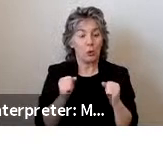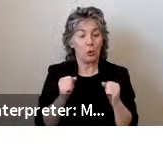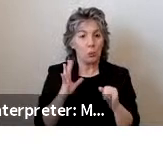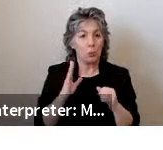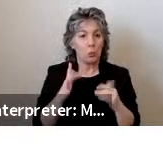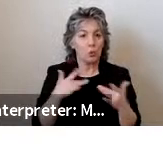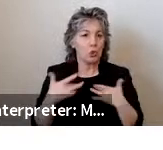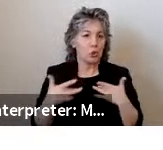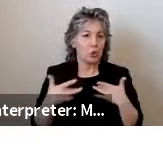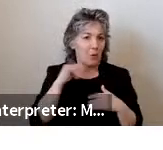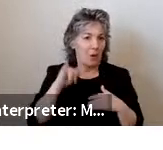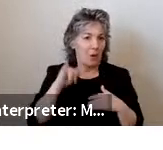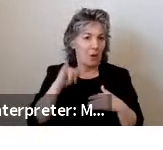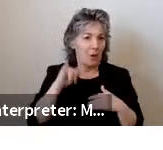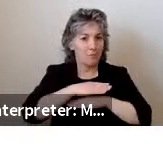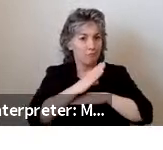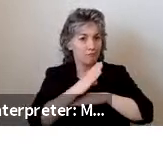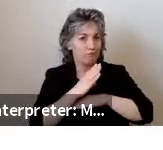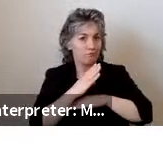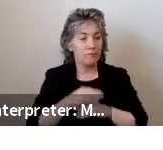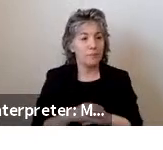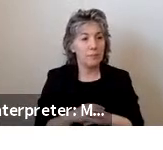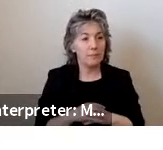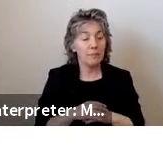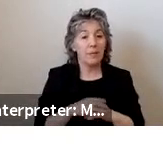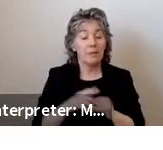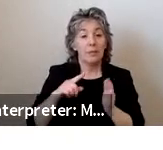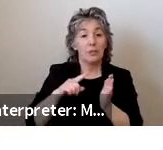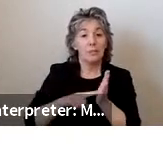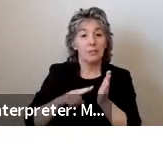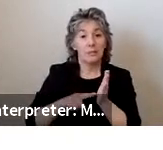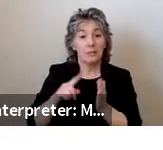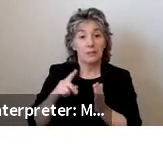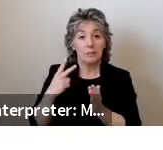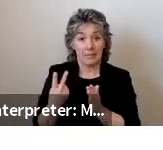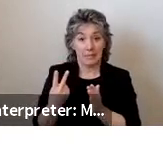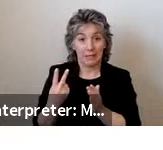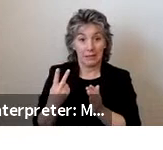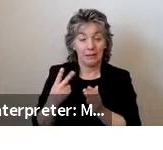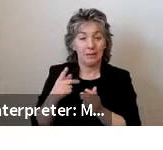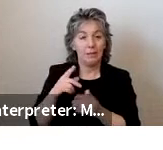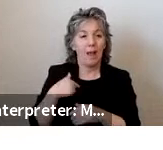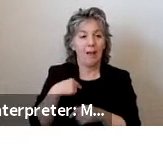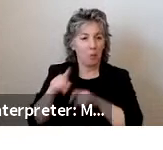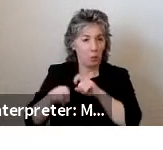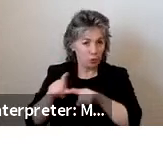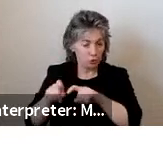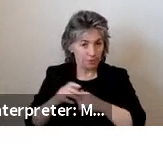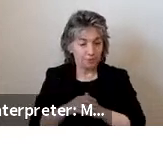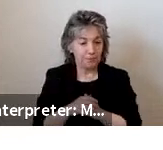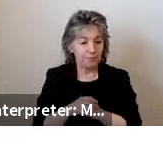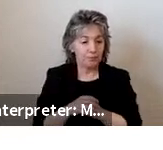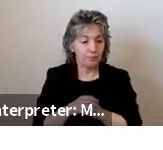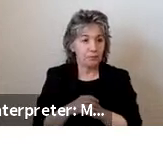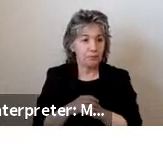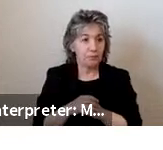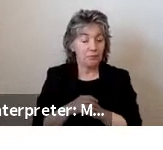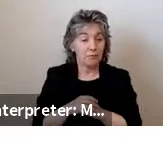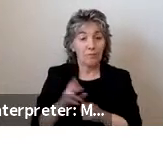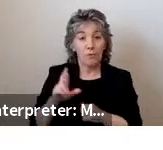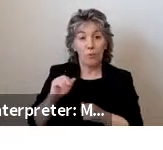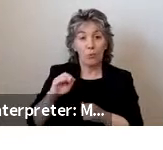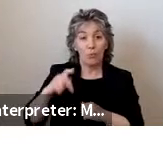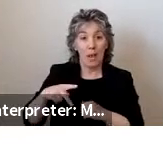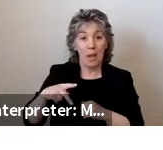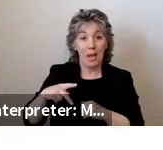In study 2, we addressed the following research questions. First, does the ramp deployment